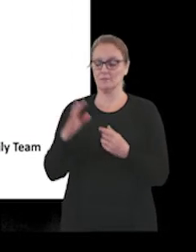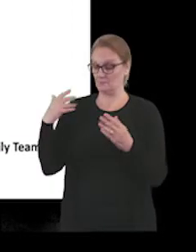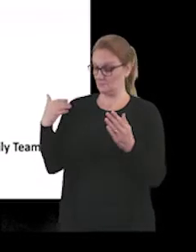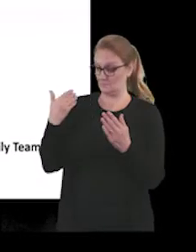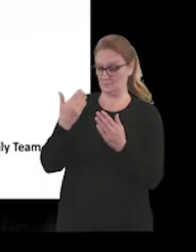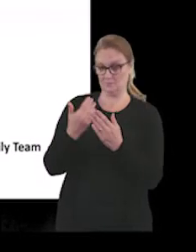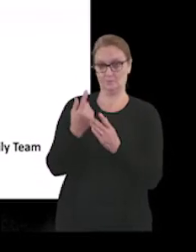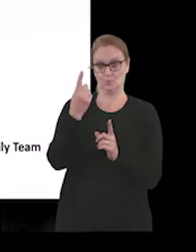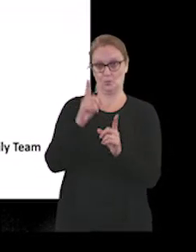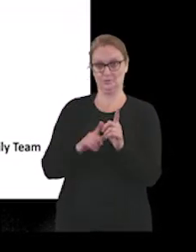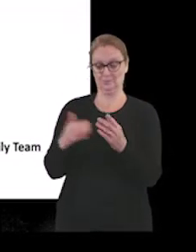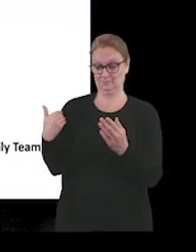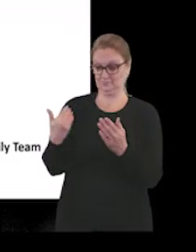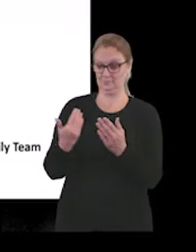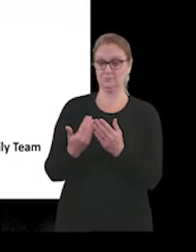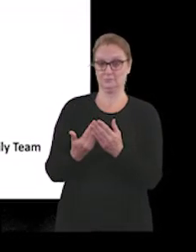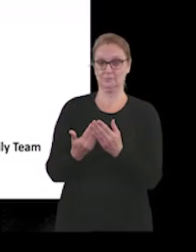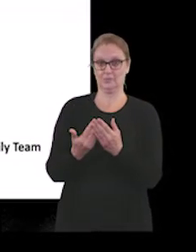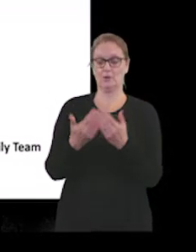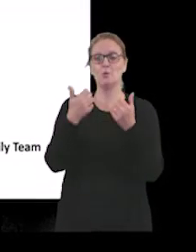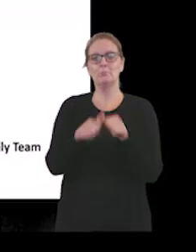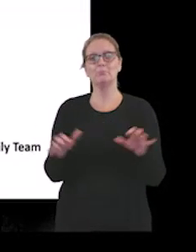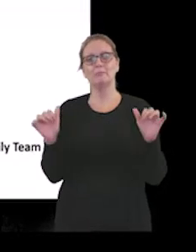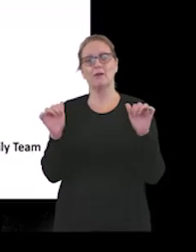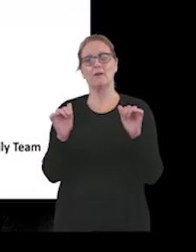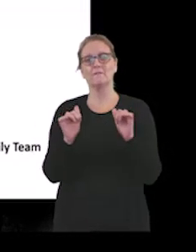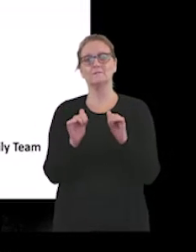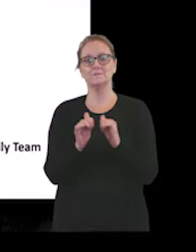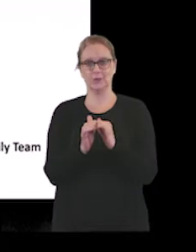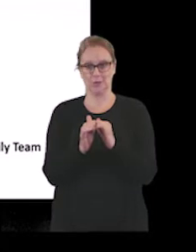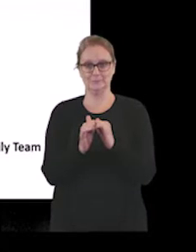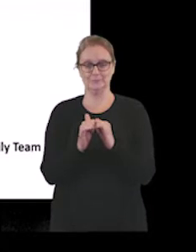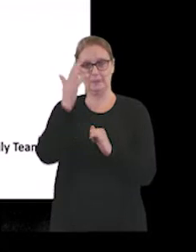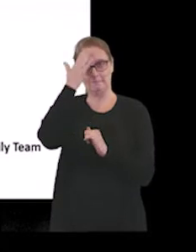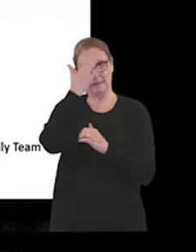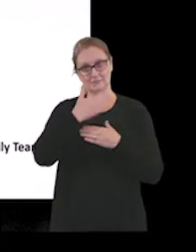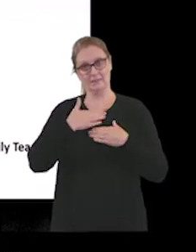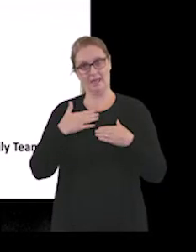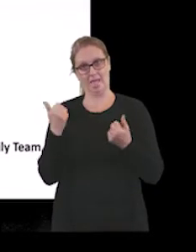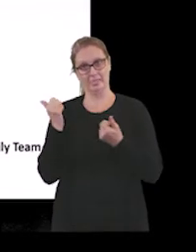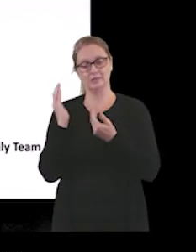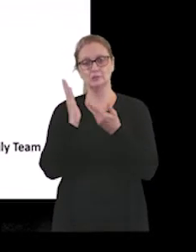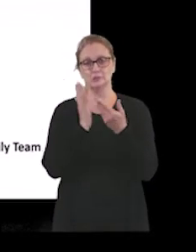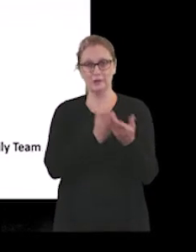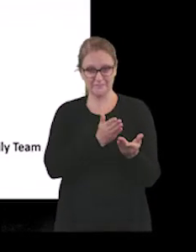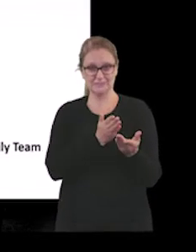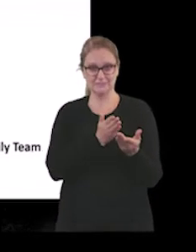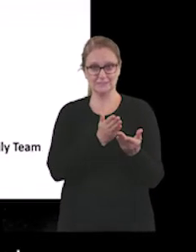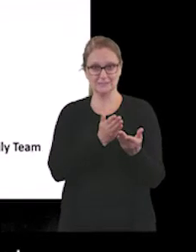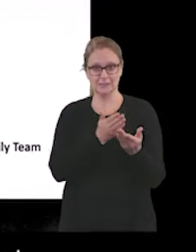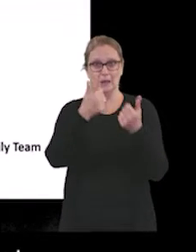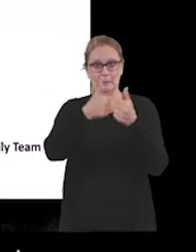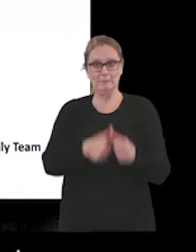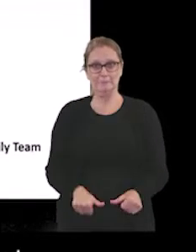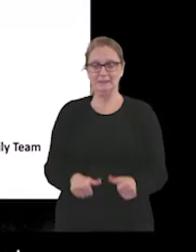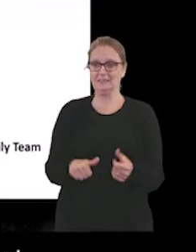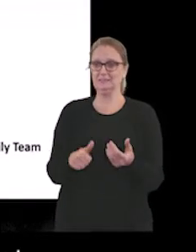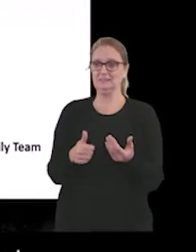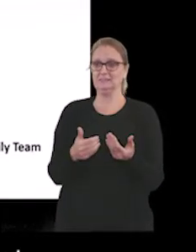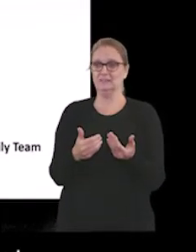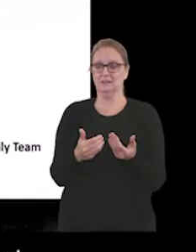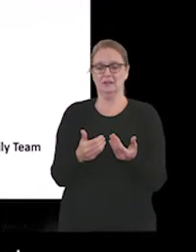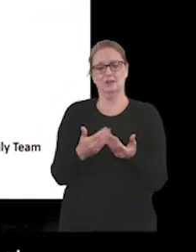we've had confirmed that for once mental health services particularly have received considerable